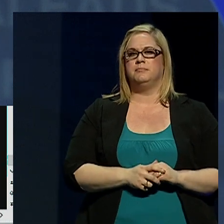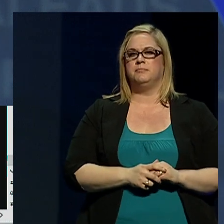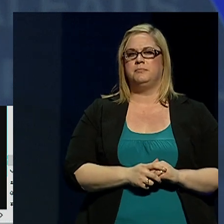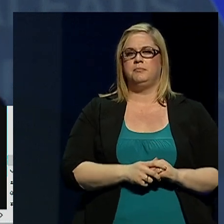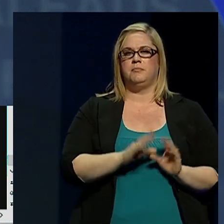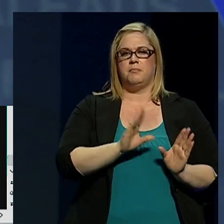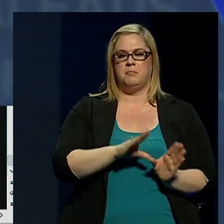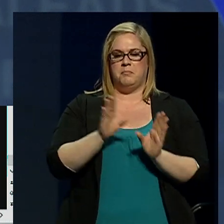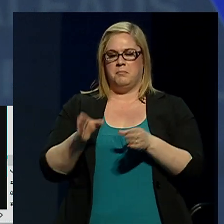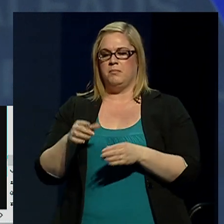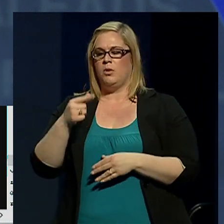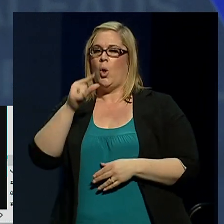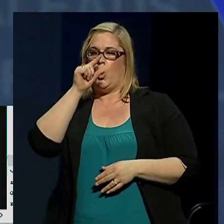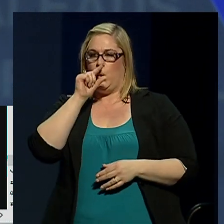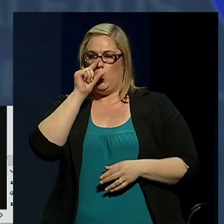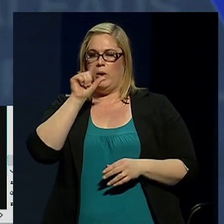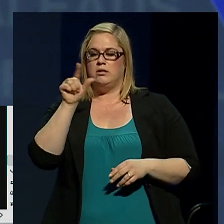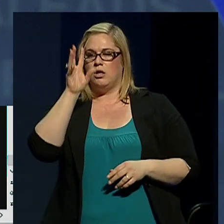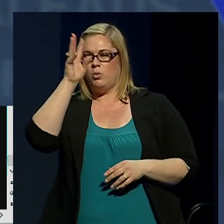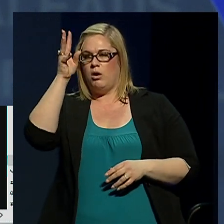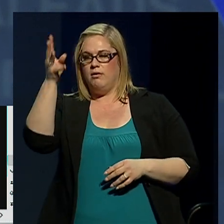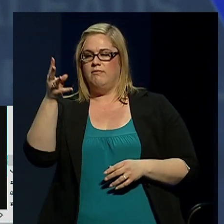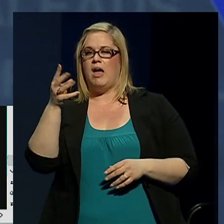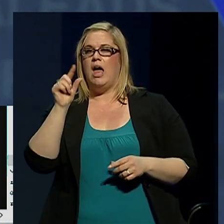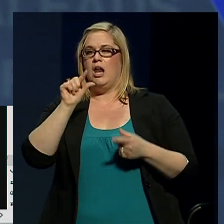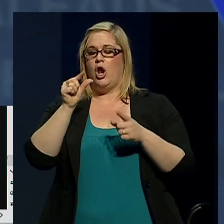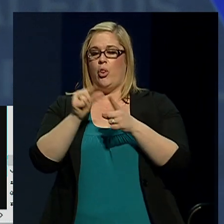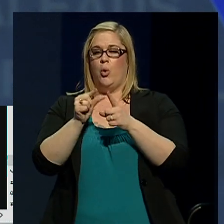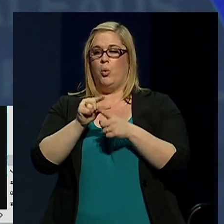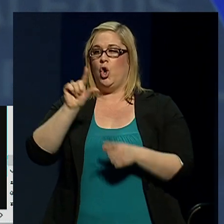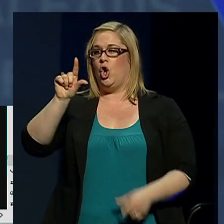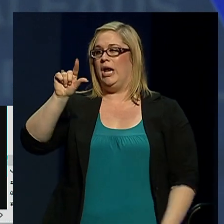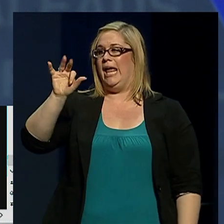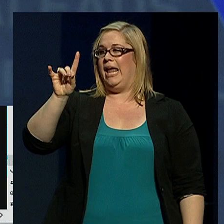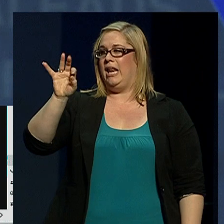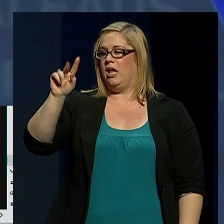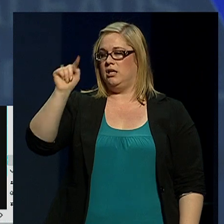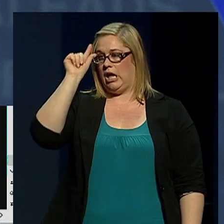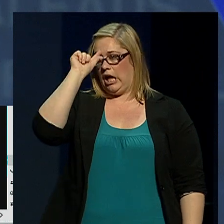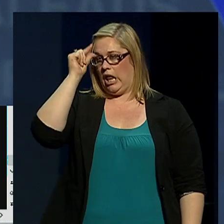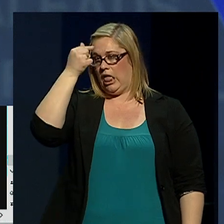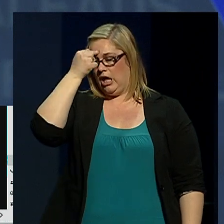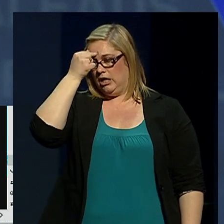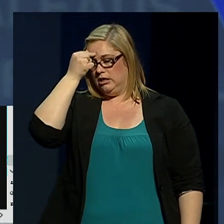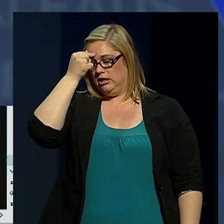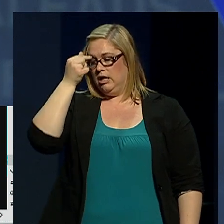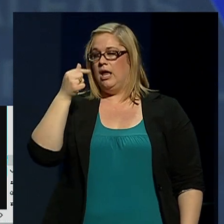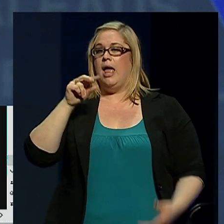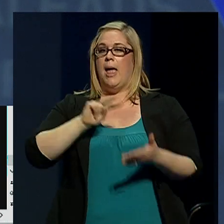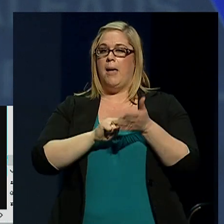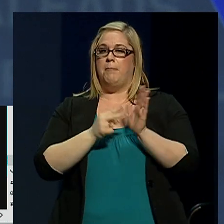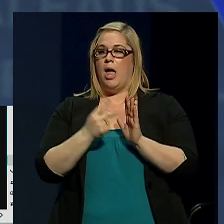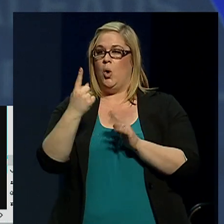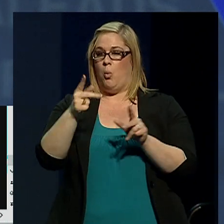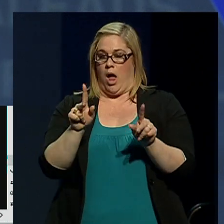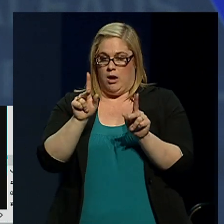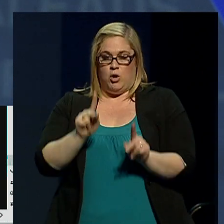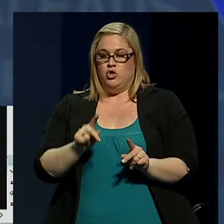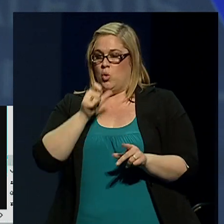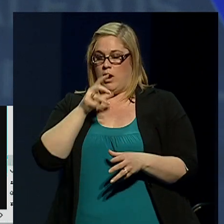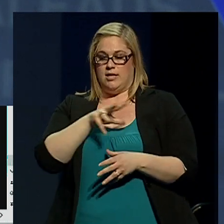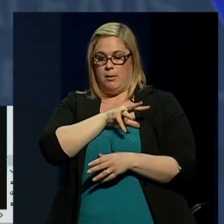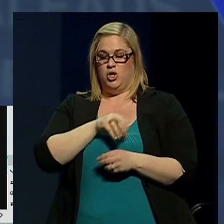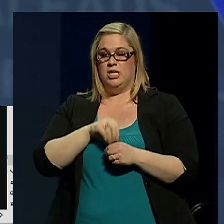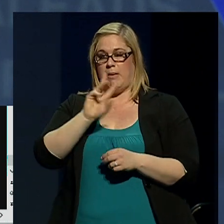But the Greeks also invented the word idiot. It meant one who does not participate in politics.